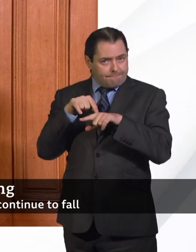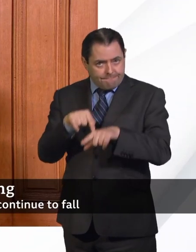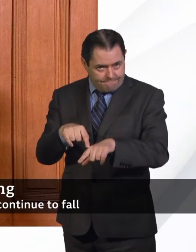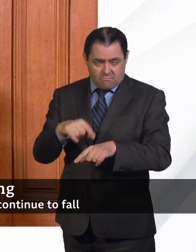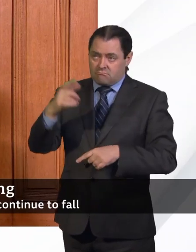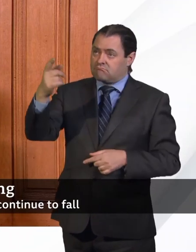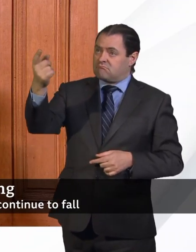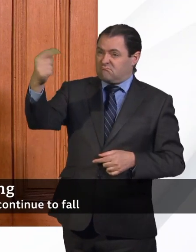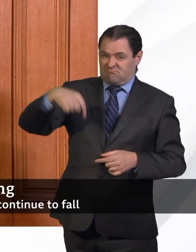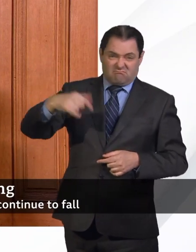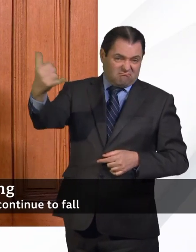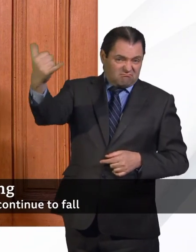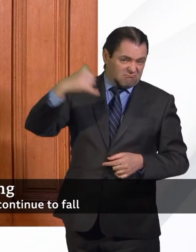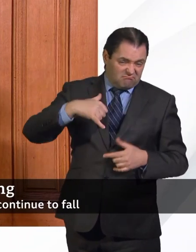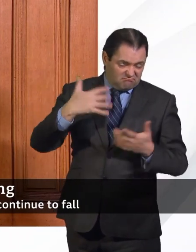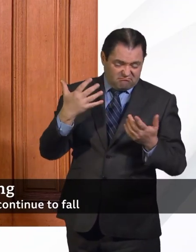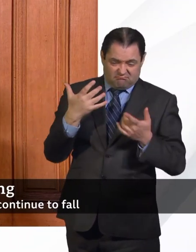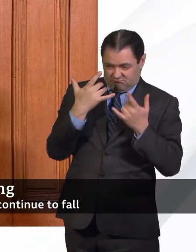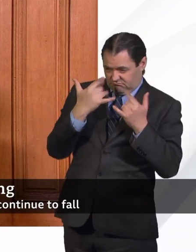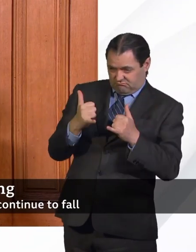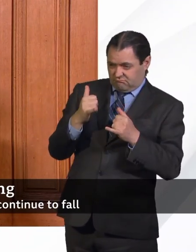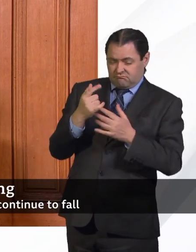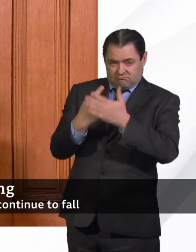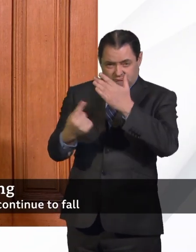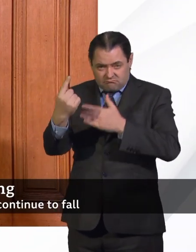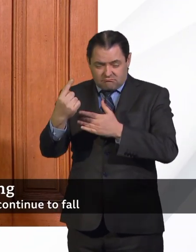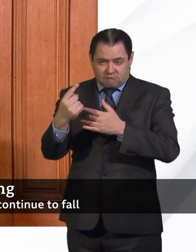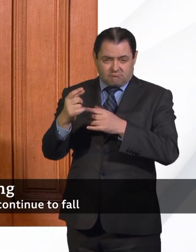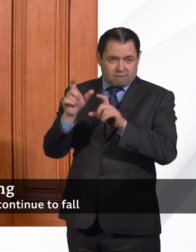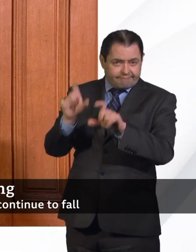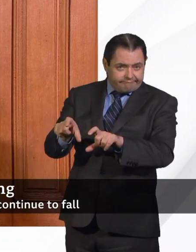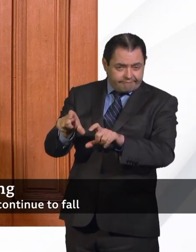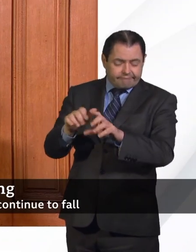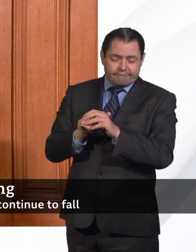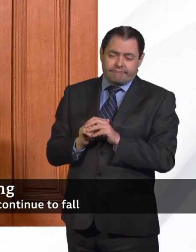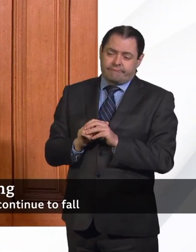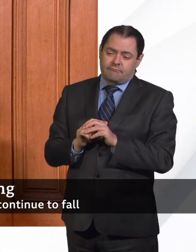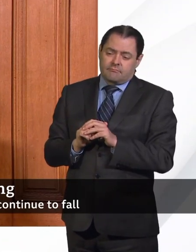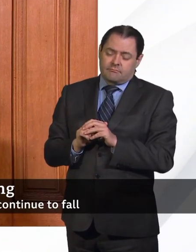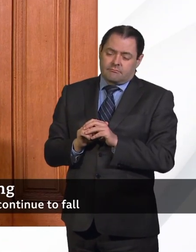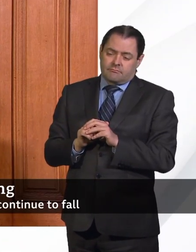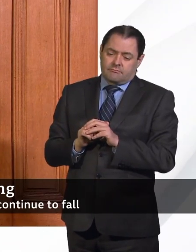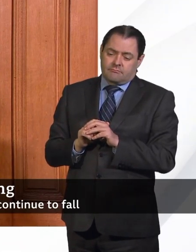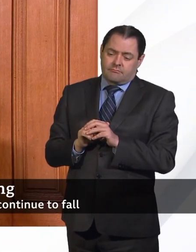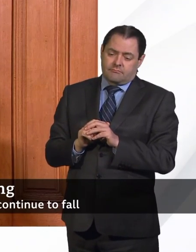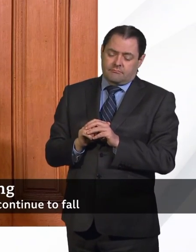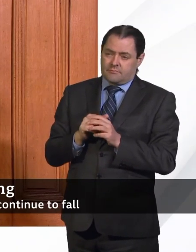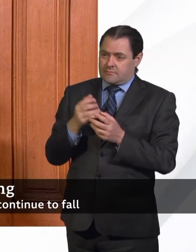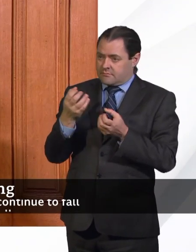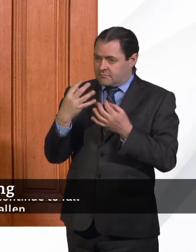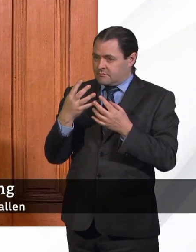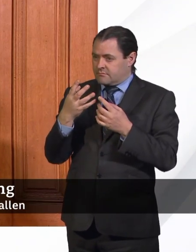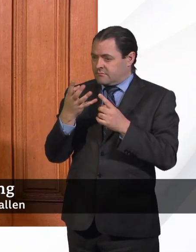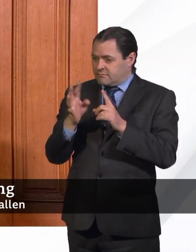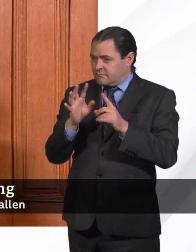able to be tested and self-isolated in response to contact tracing, just